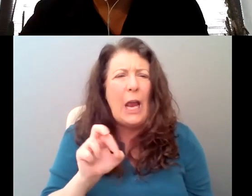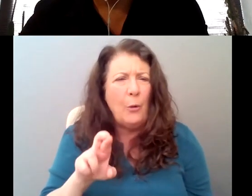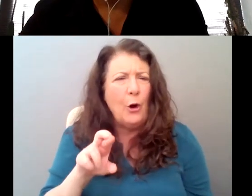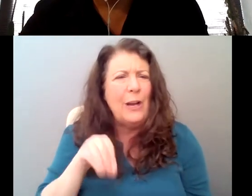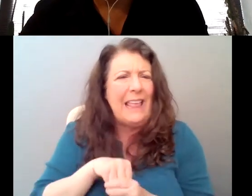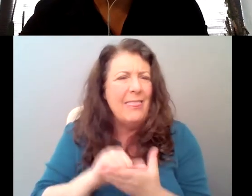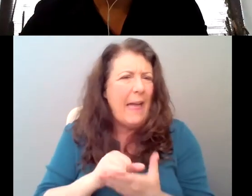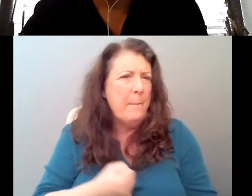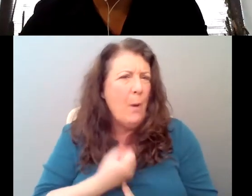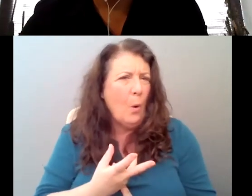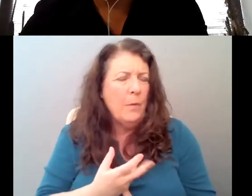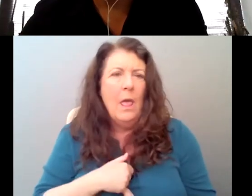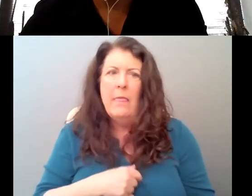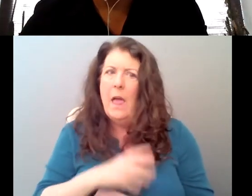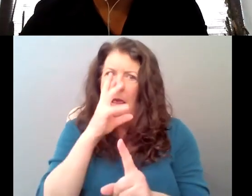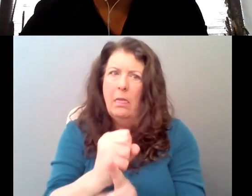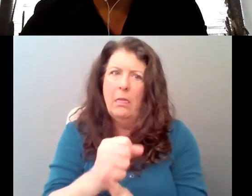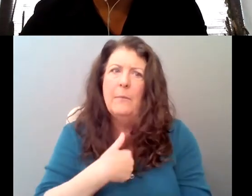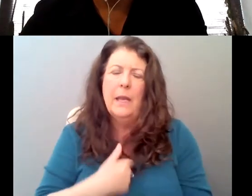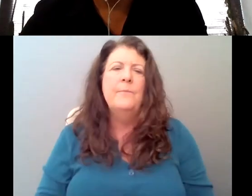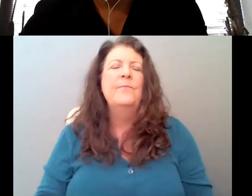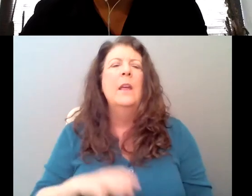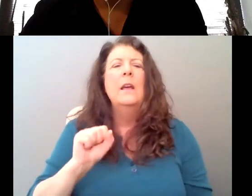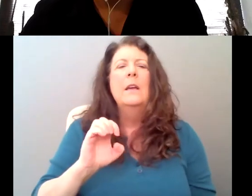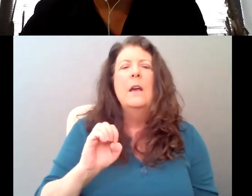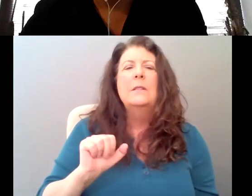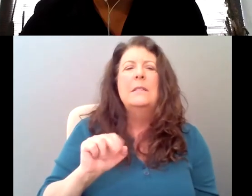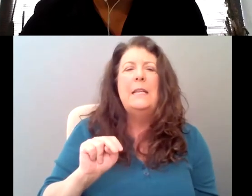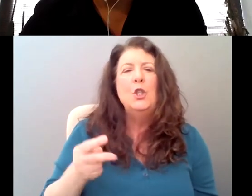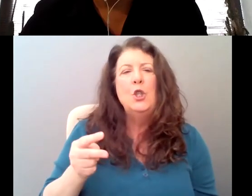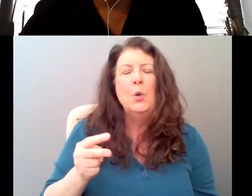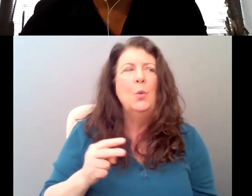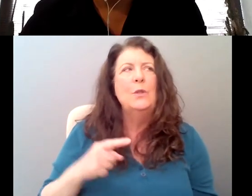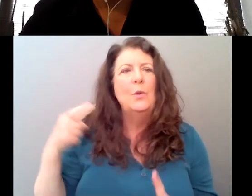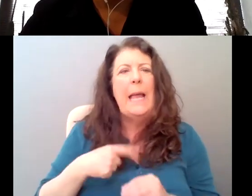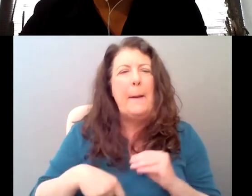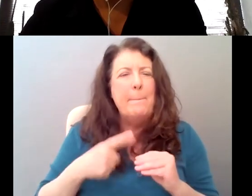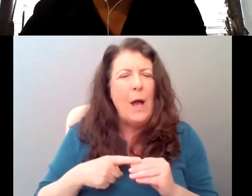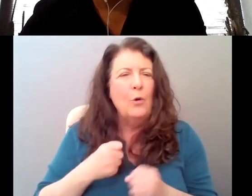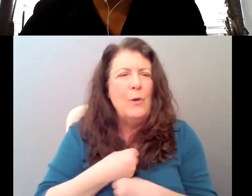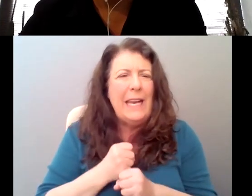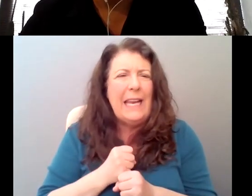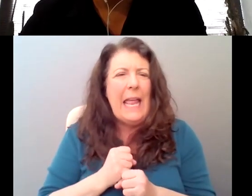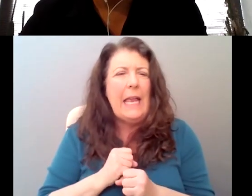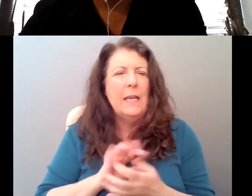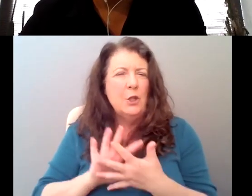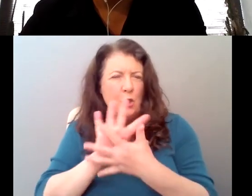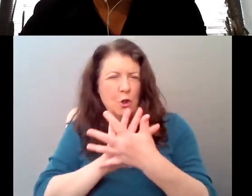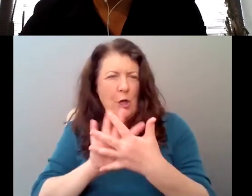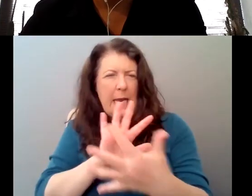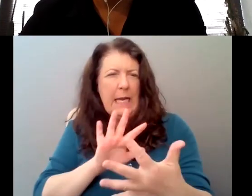And, um, and season two was all about, um, creating a, a kind of shady, shadowy, um, psychological